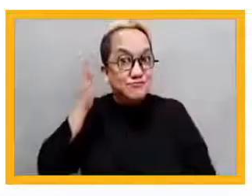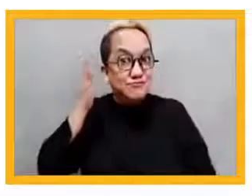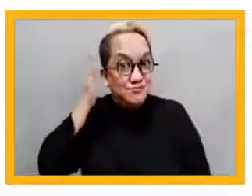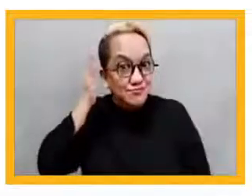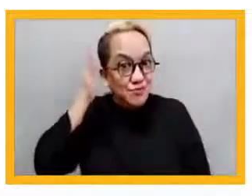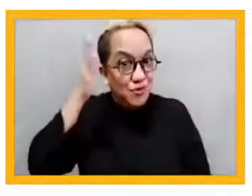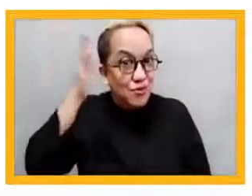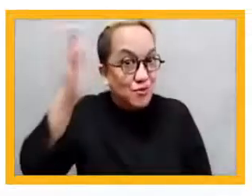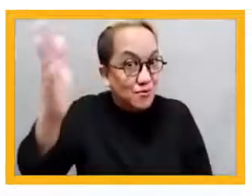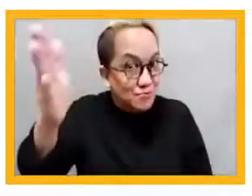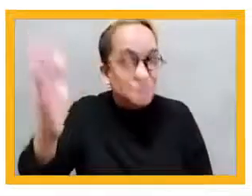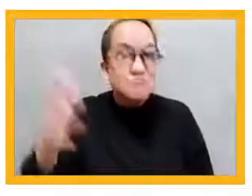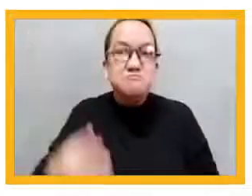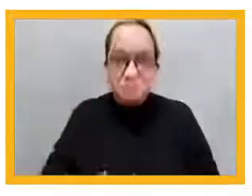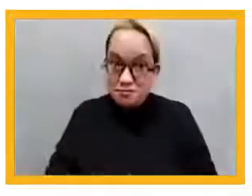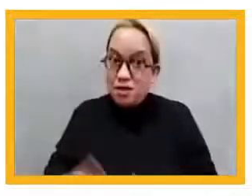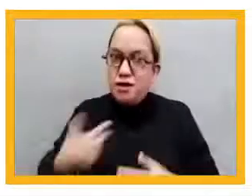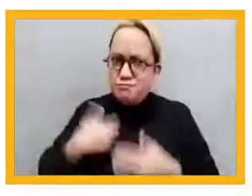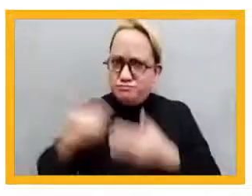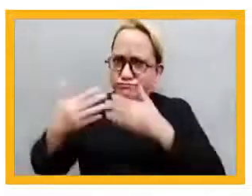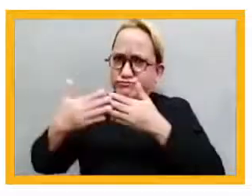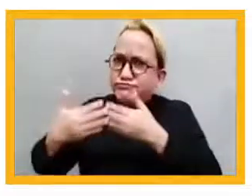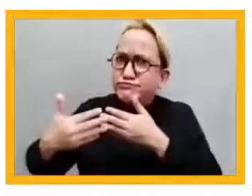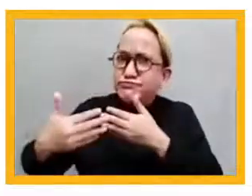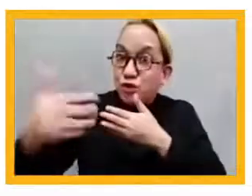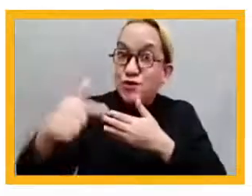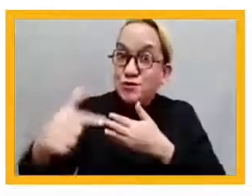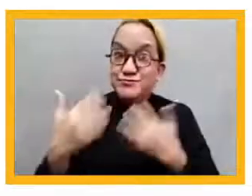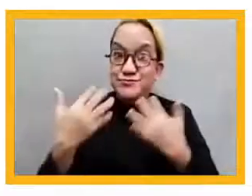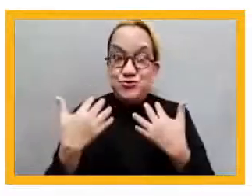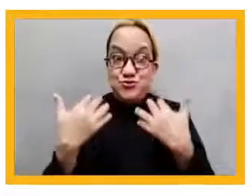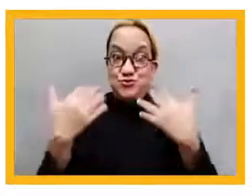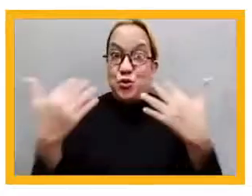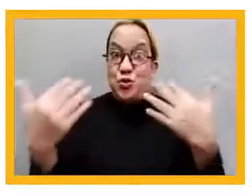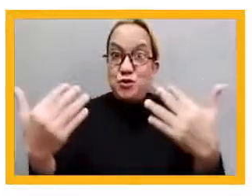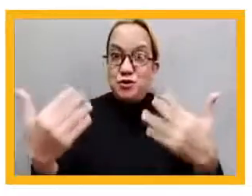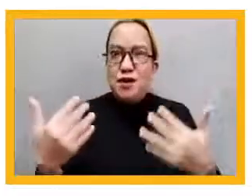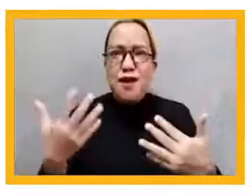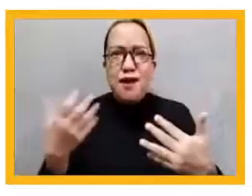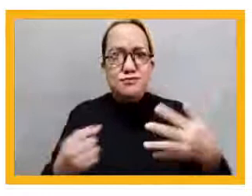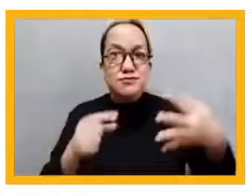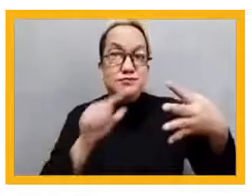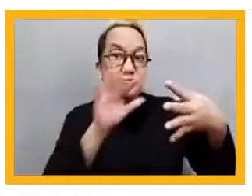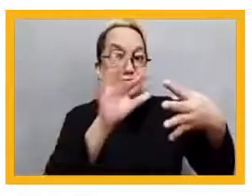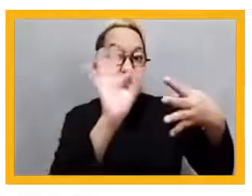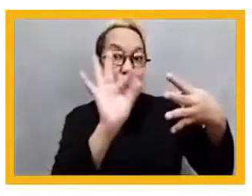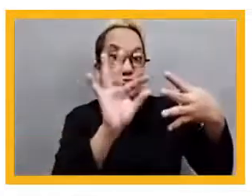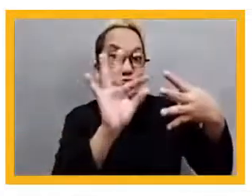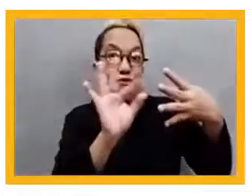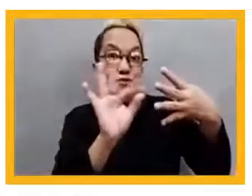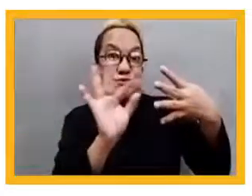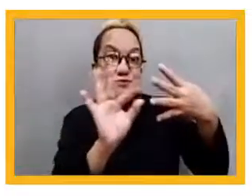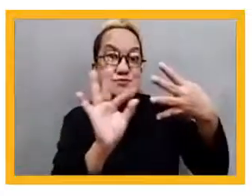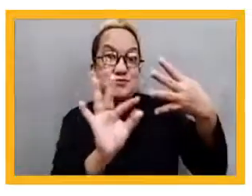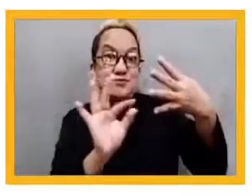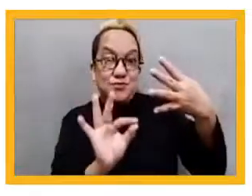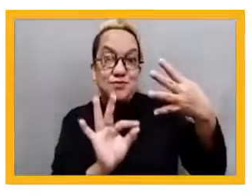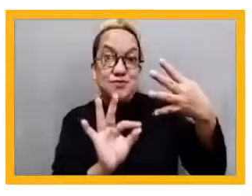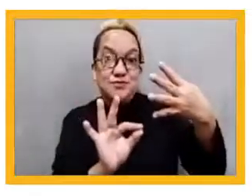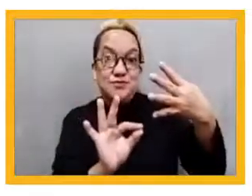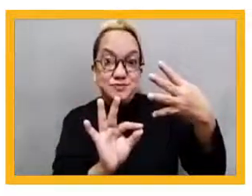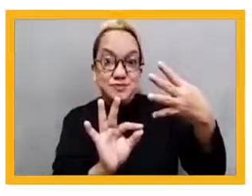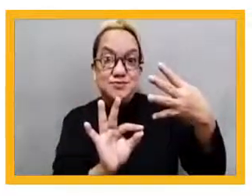forum. So we have a few choices here. You have these for options A, STEM or STEAM education, B,